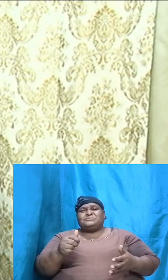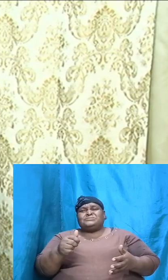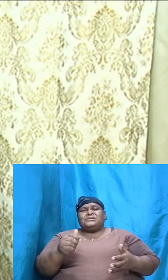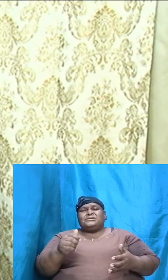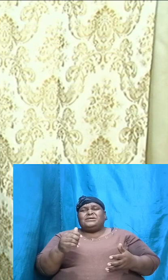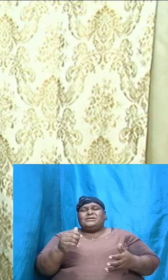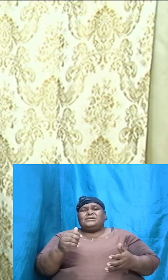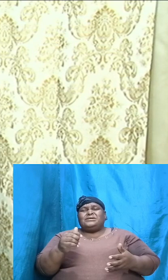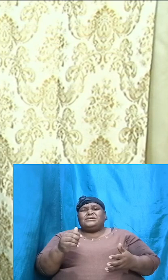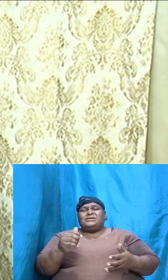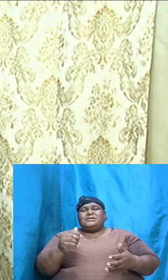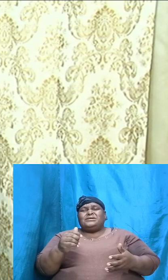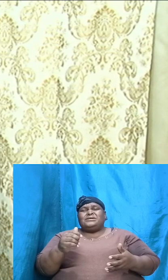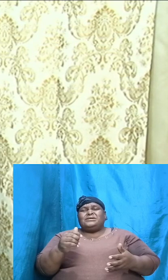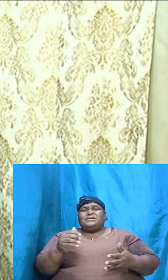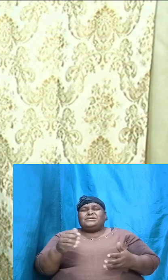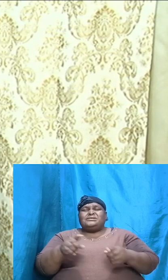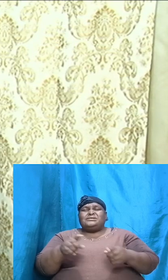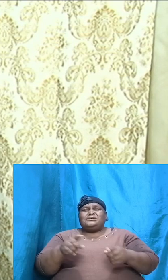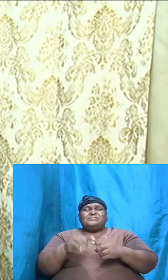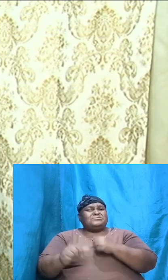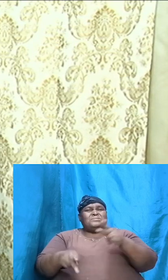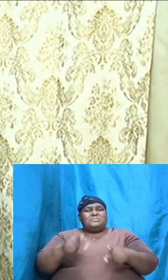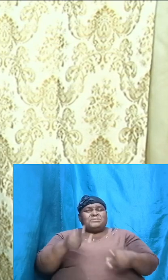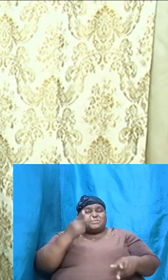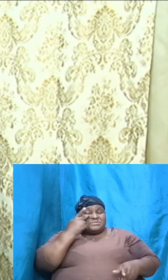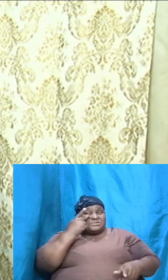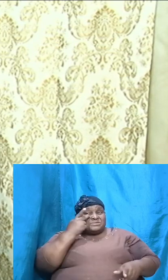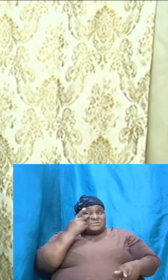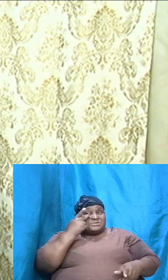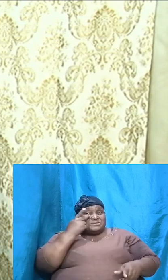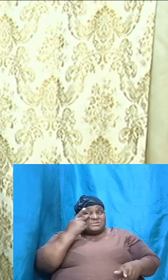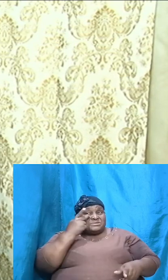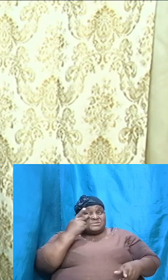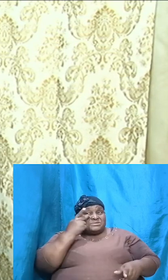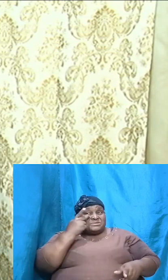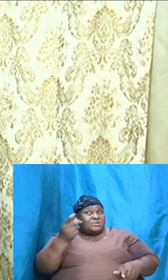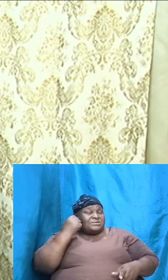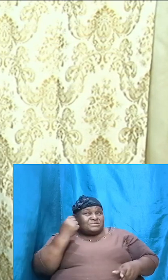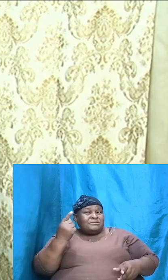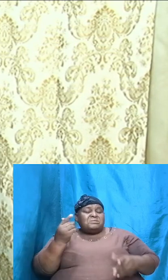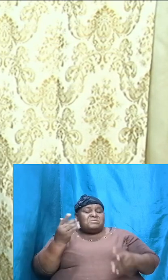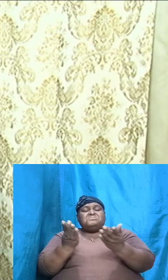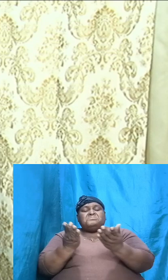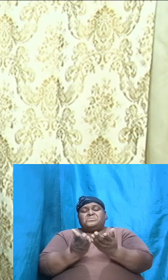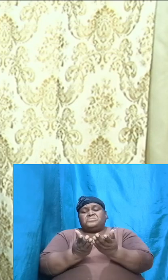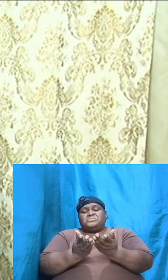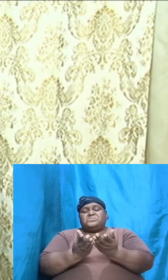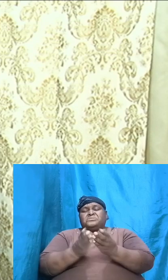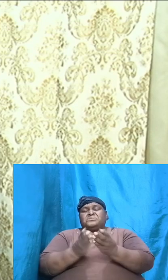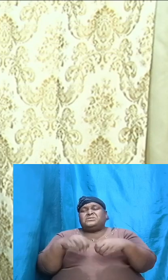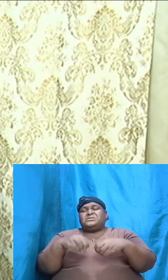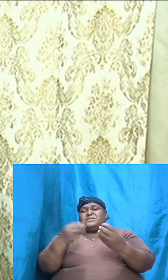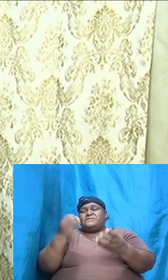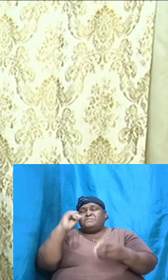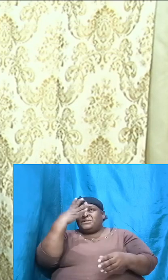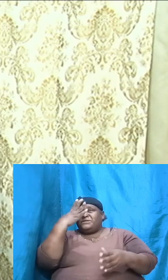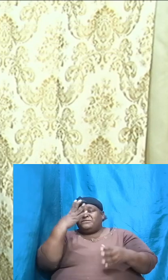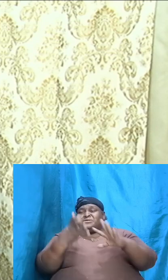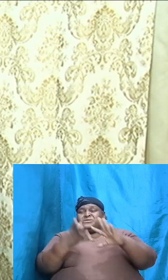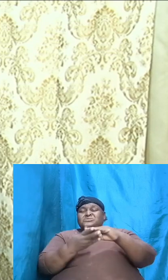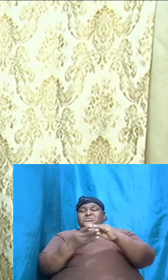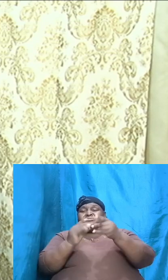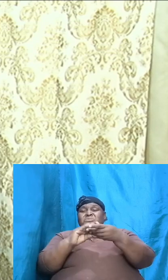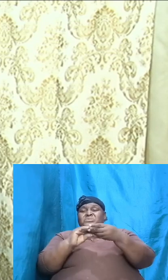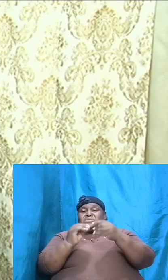some folks see it, a book that gives us beautiful stories, you